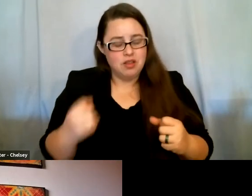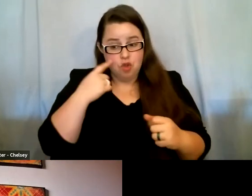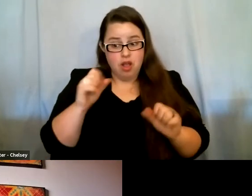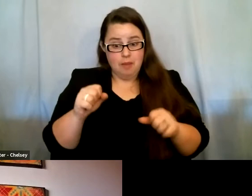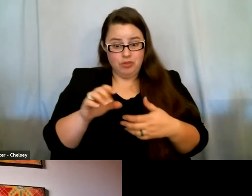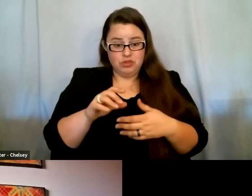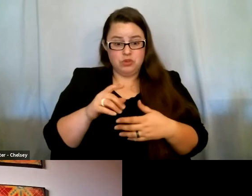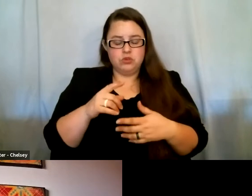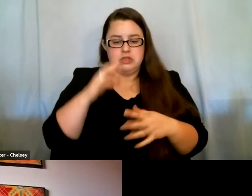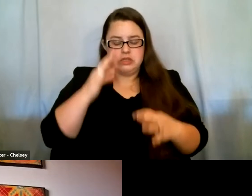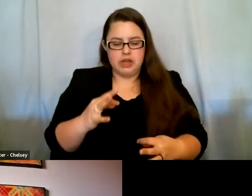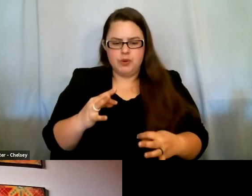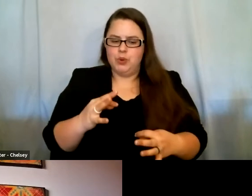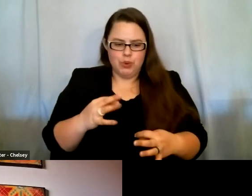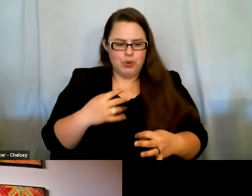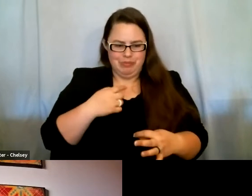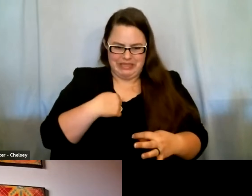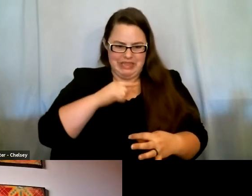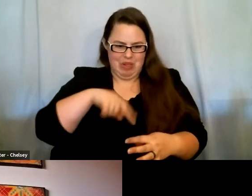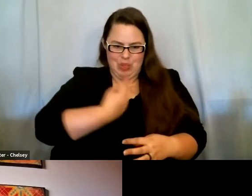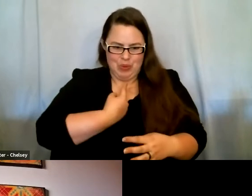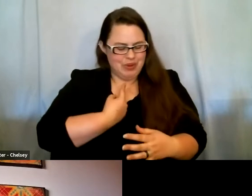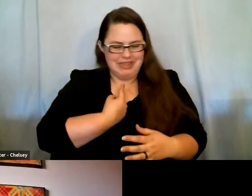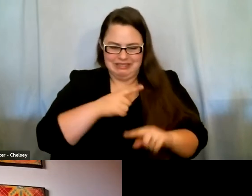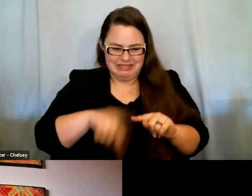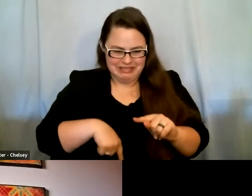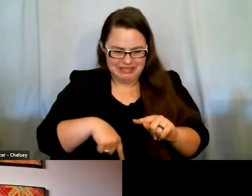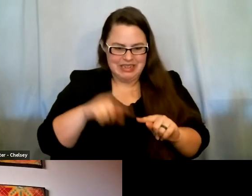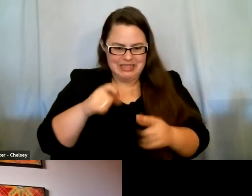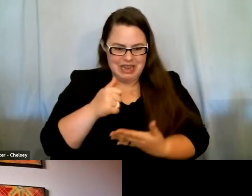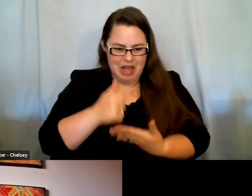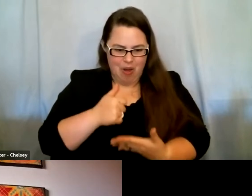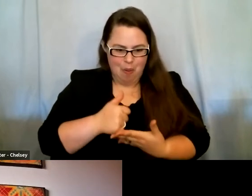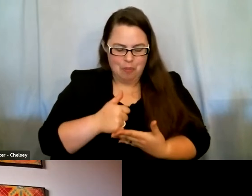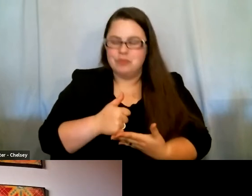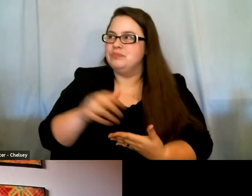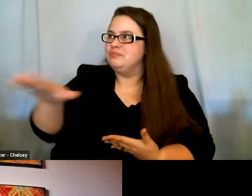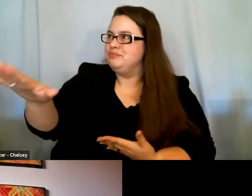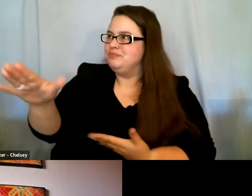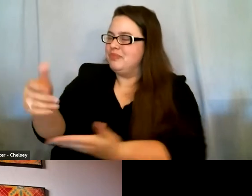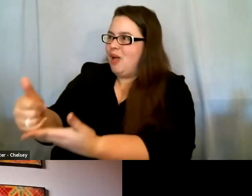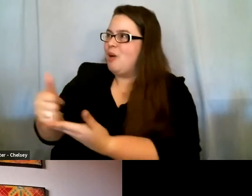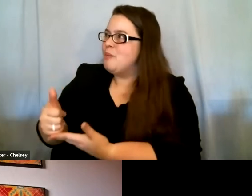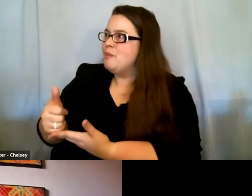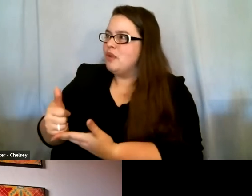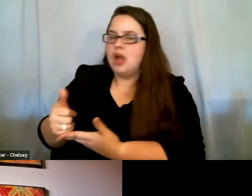know what, I can't do this alone. I need help. And asking for that help, that's the ultimate sign of strength.